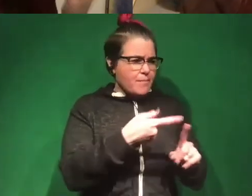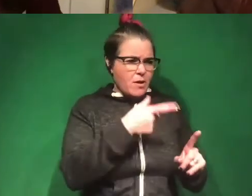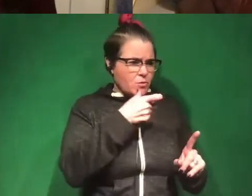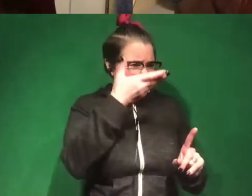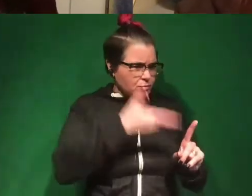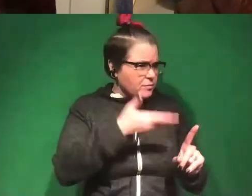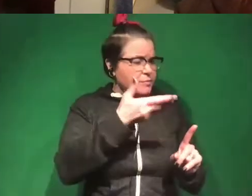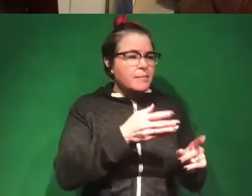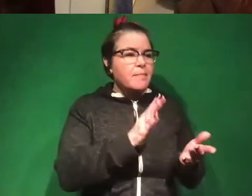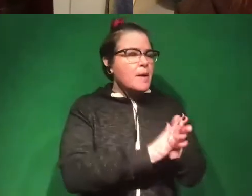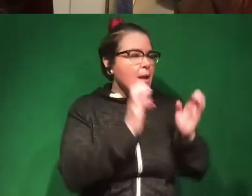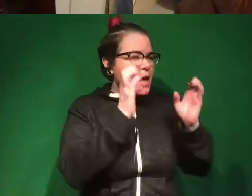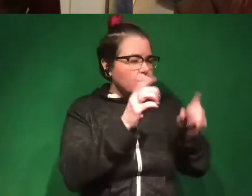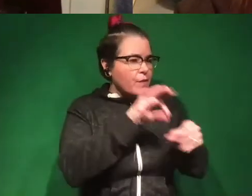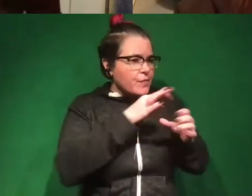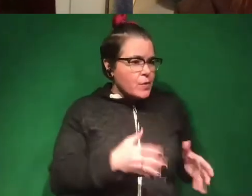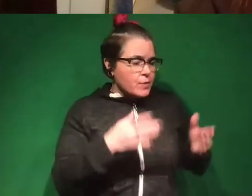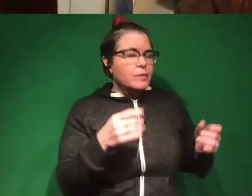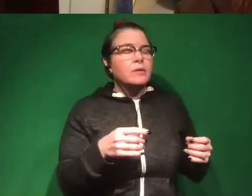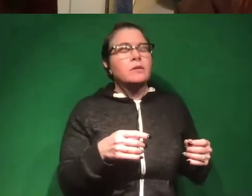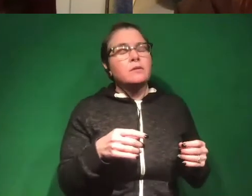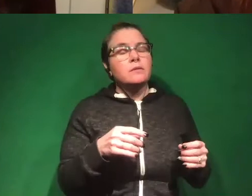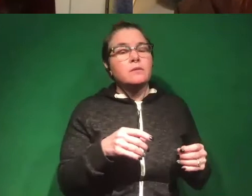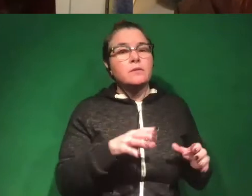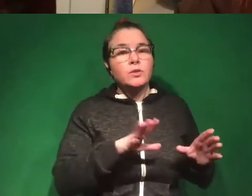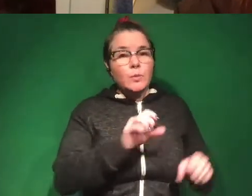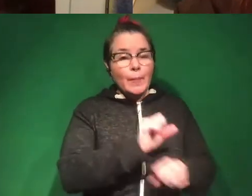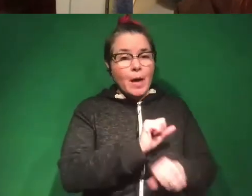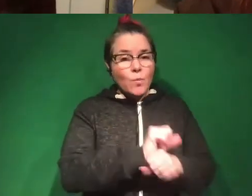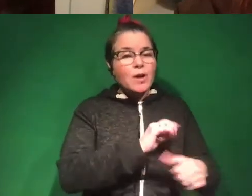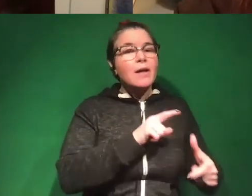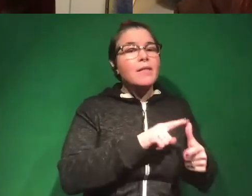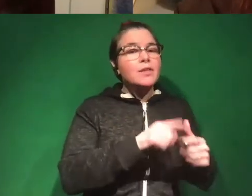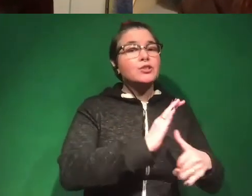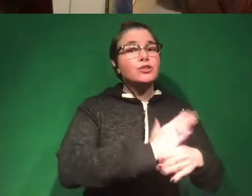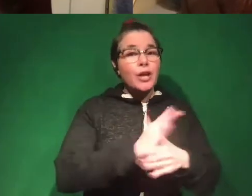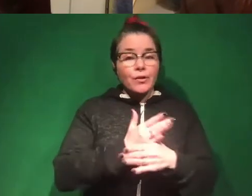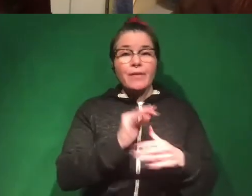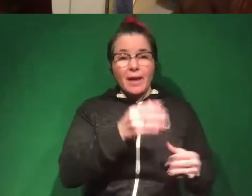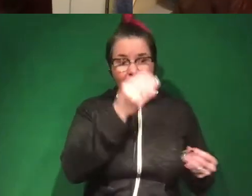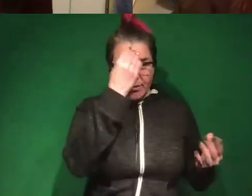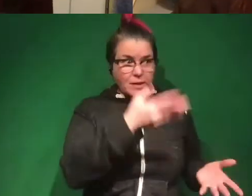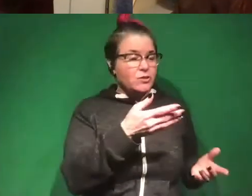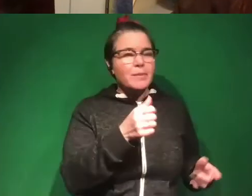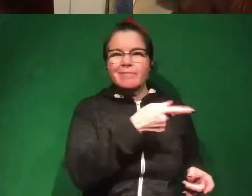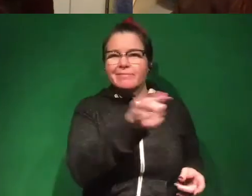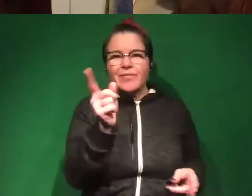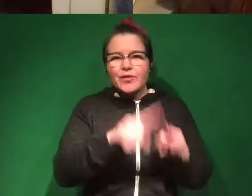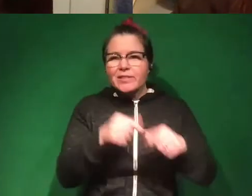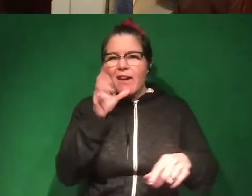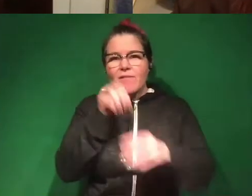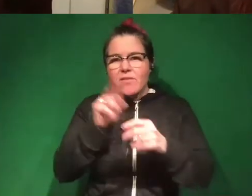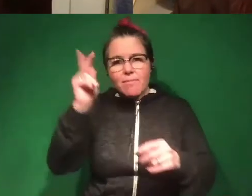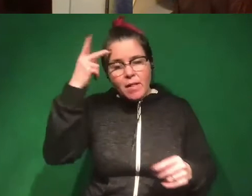voter. Uh, it means doing that work and then sharing that information with your friends who are maybe not as politically engaged and saying, like, Hey,